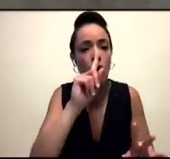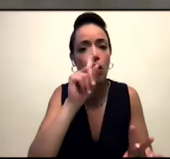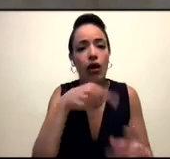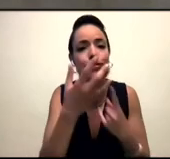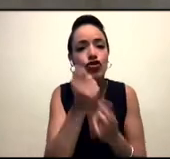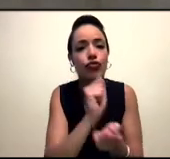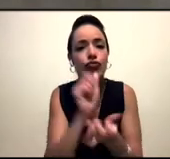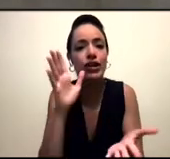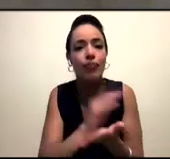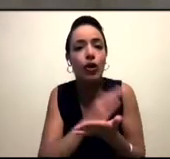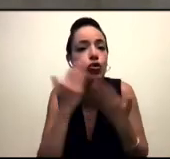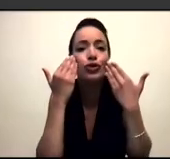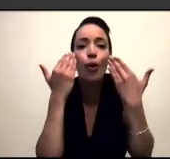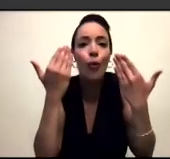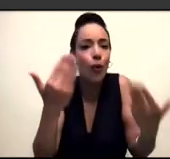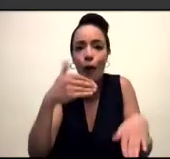know what we're up against.